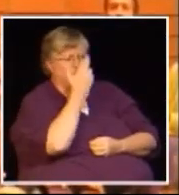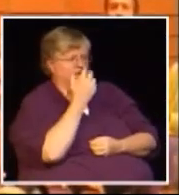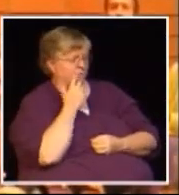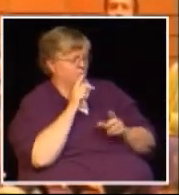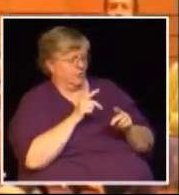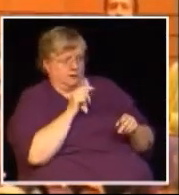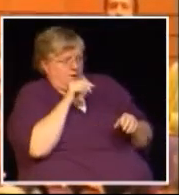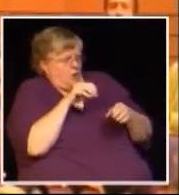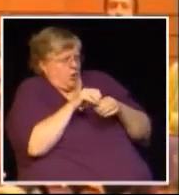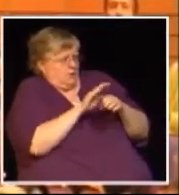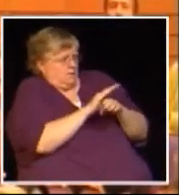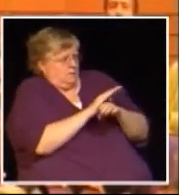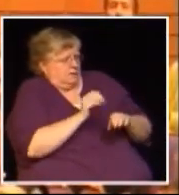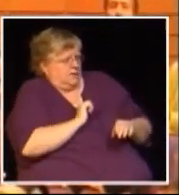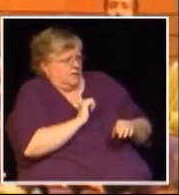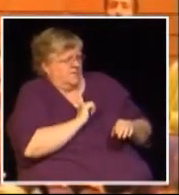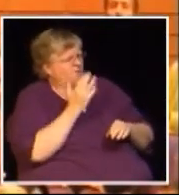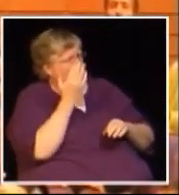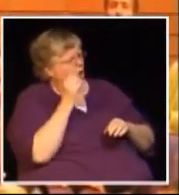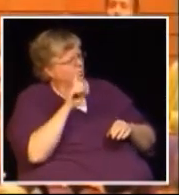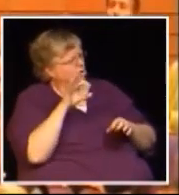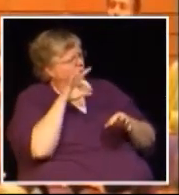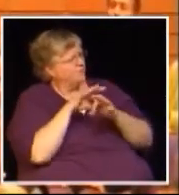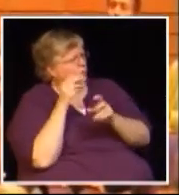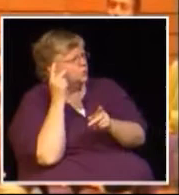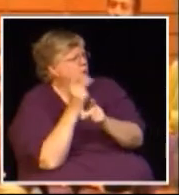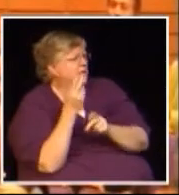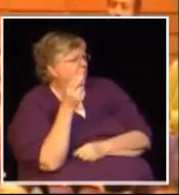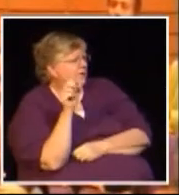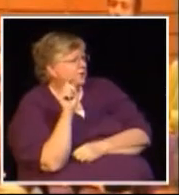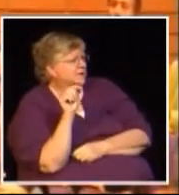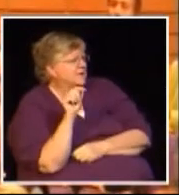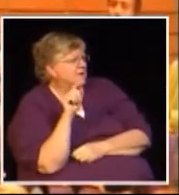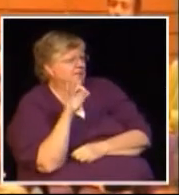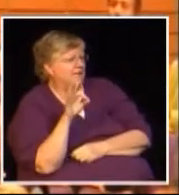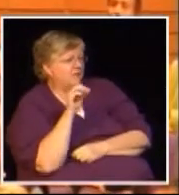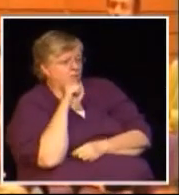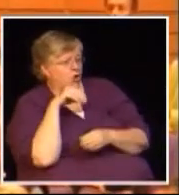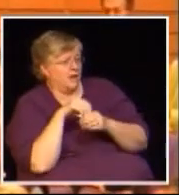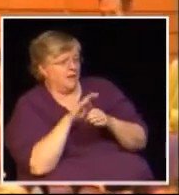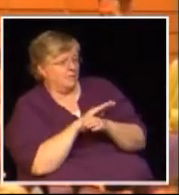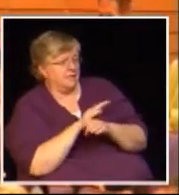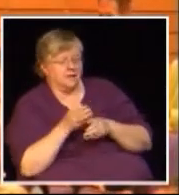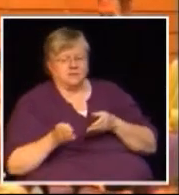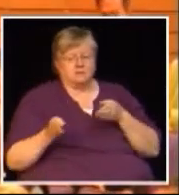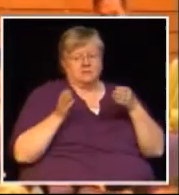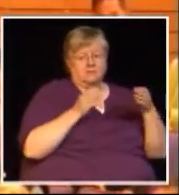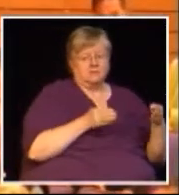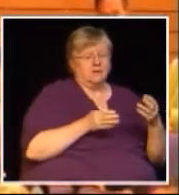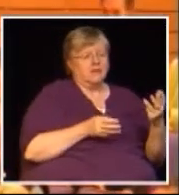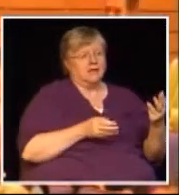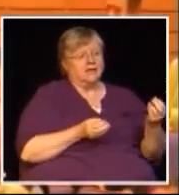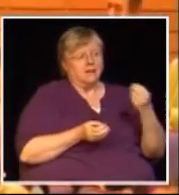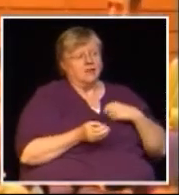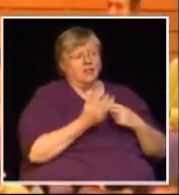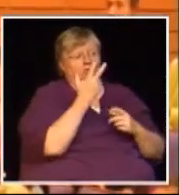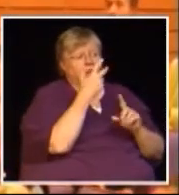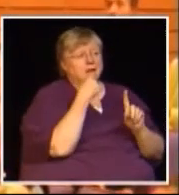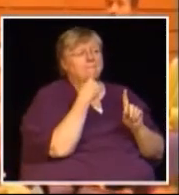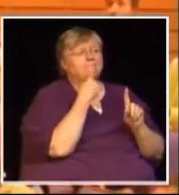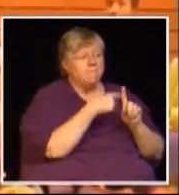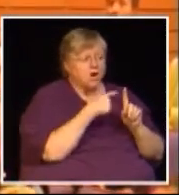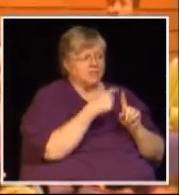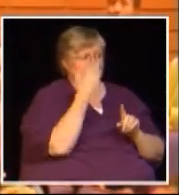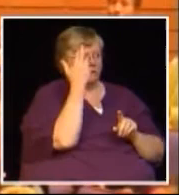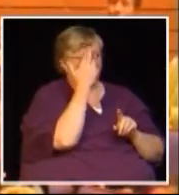three good reasons as somebody who is not in business as to why I should vote to keep the HST and I wonder if